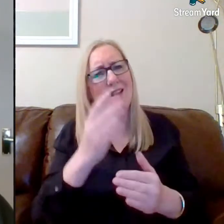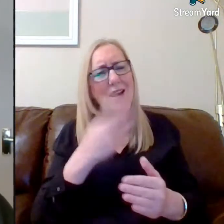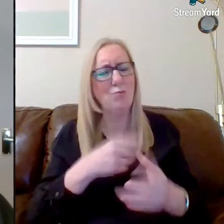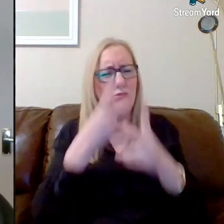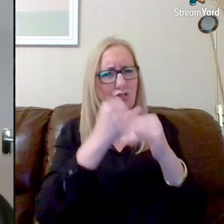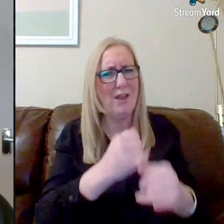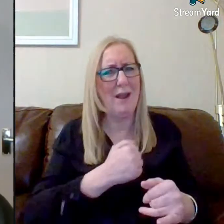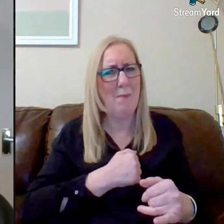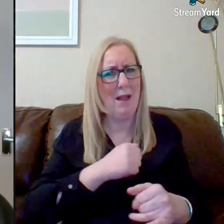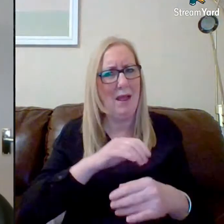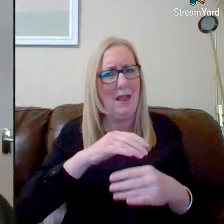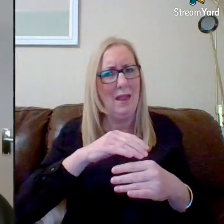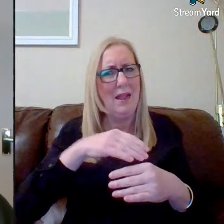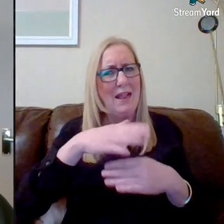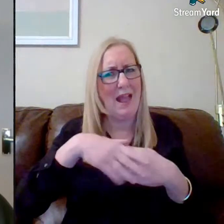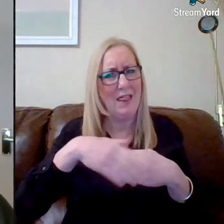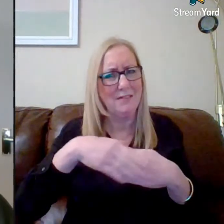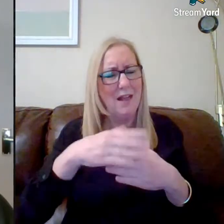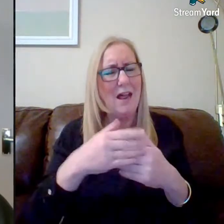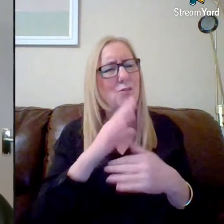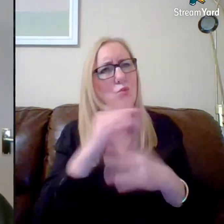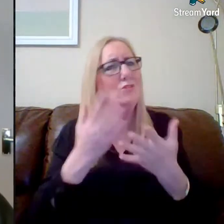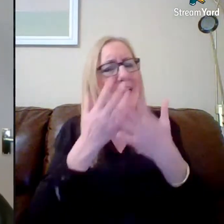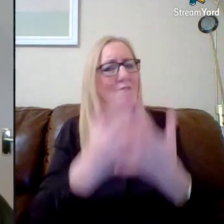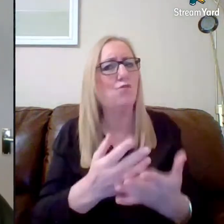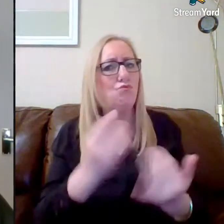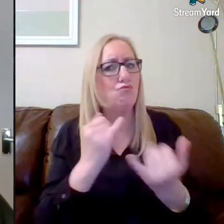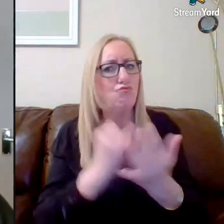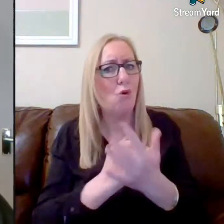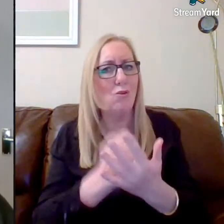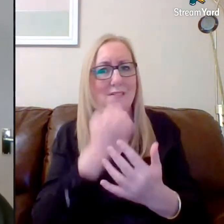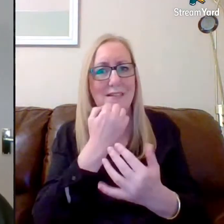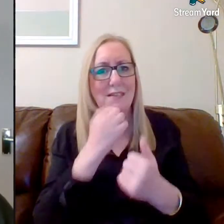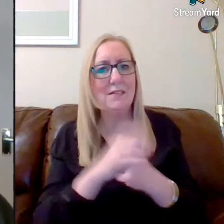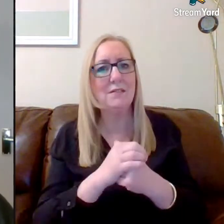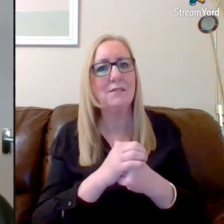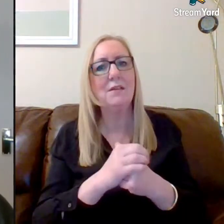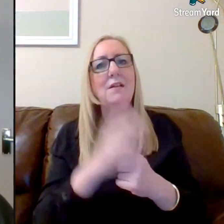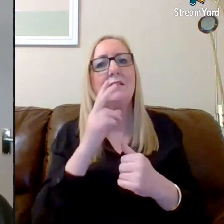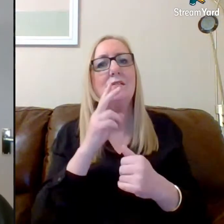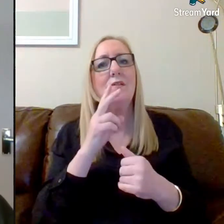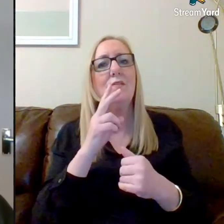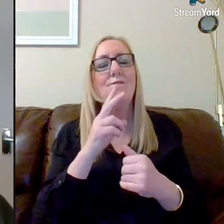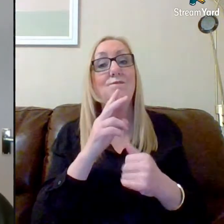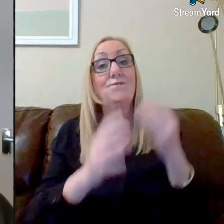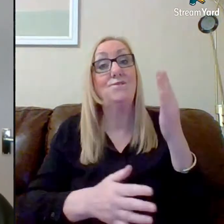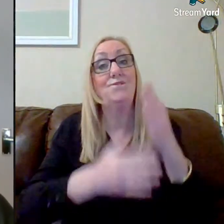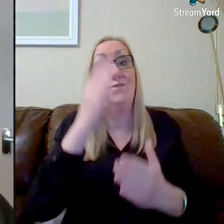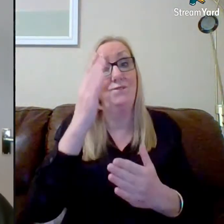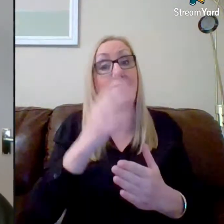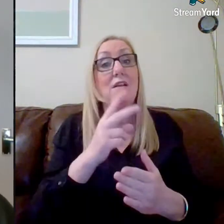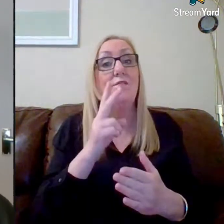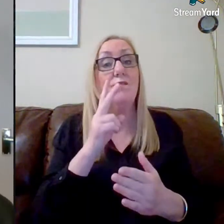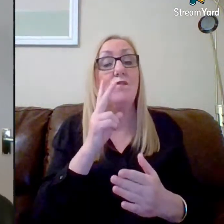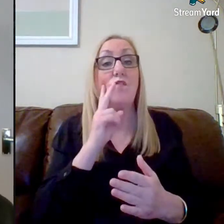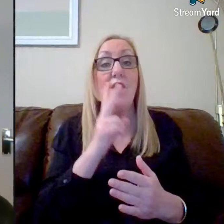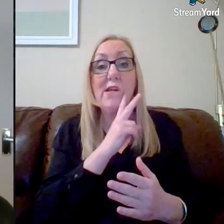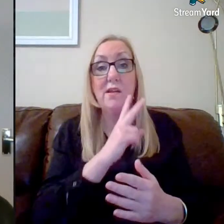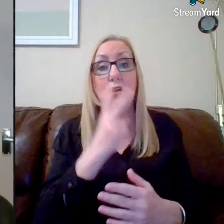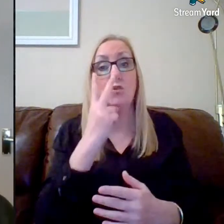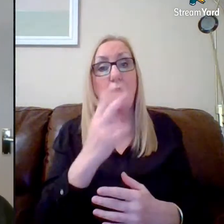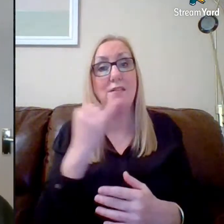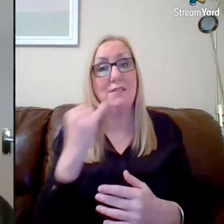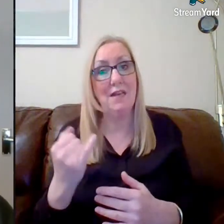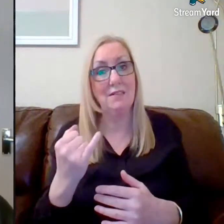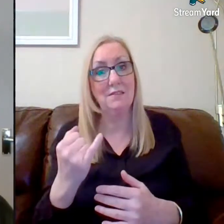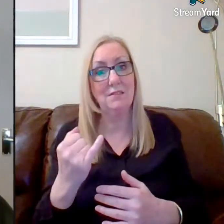calendar because I don't want to give you a wrong date, is Friday the 26th. Okay, the option form is going to go live